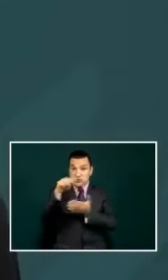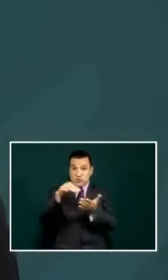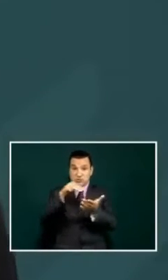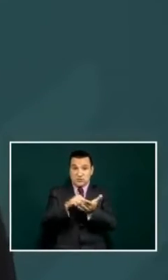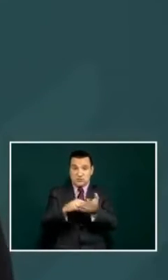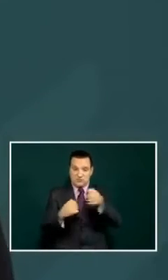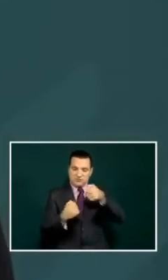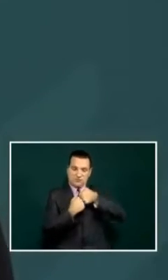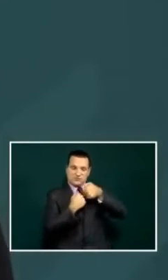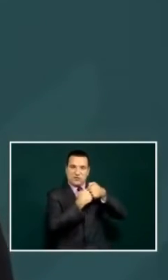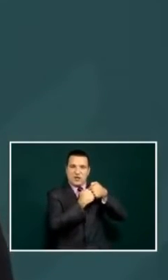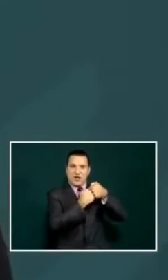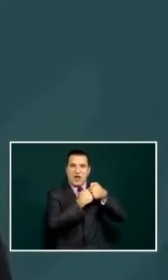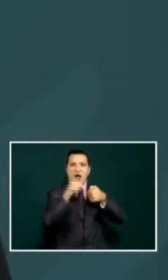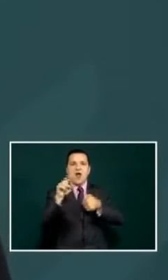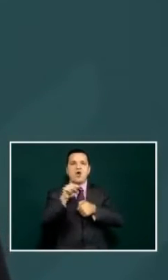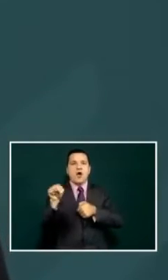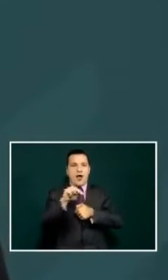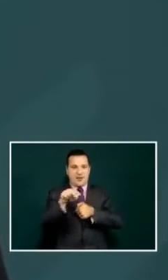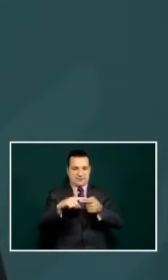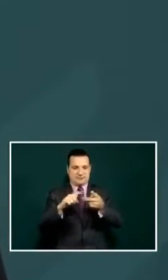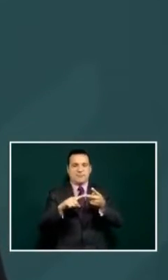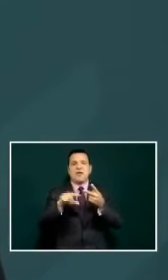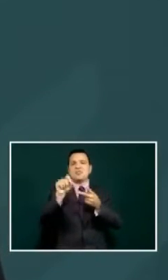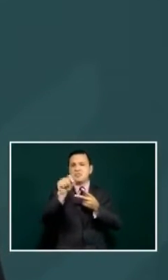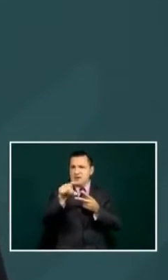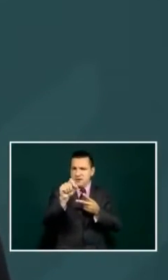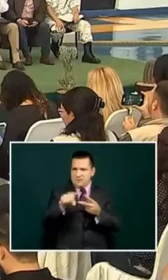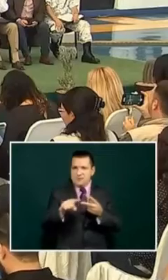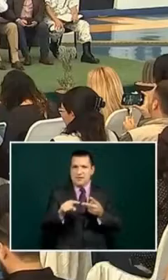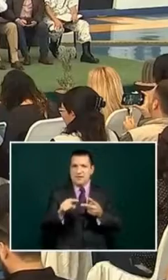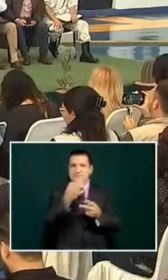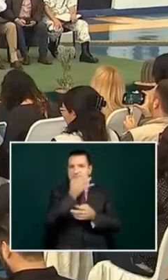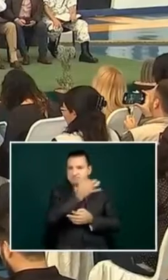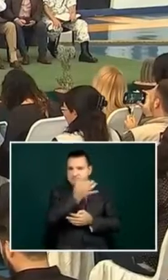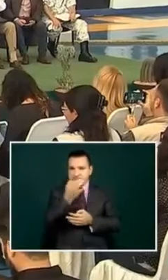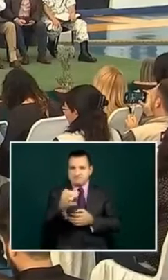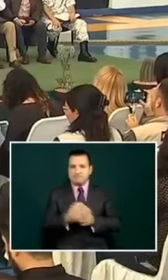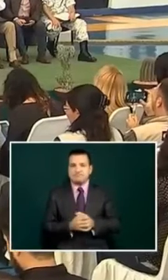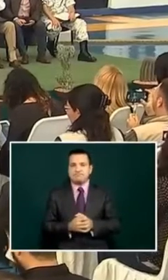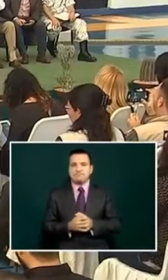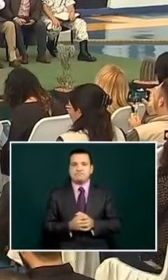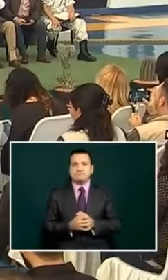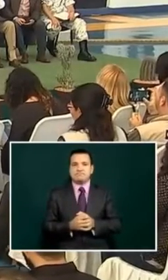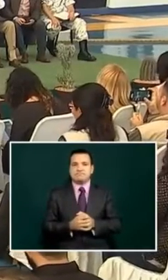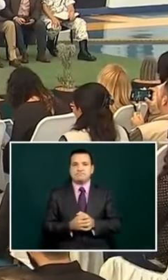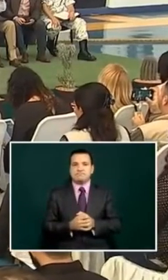for these areas also to tell you